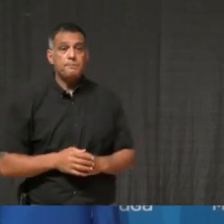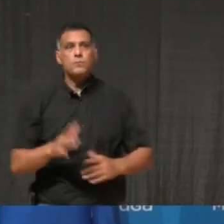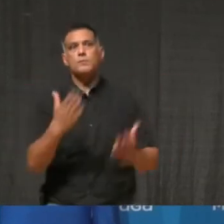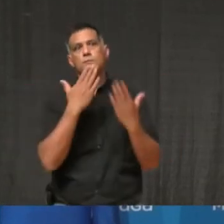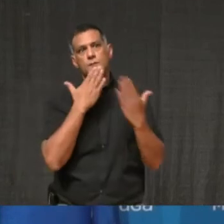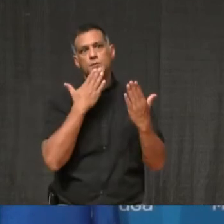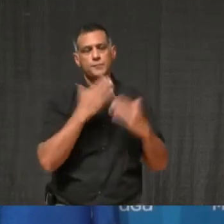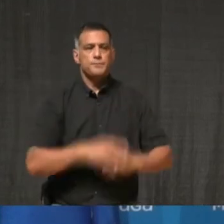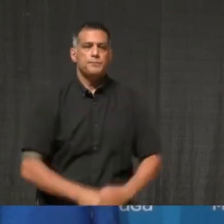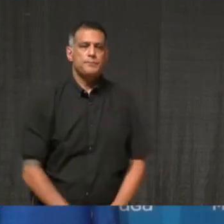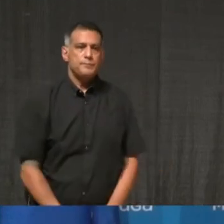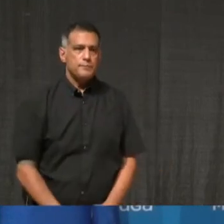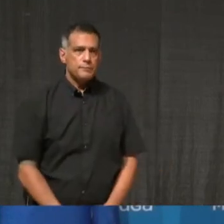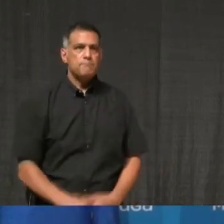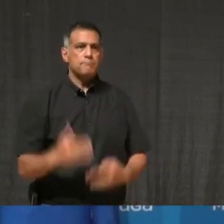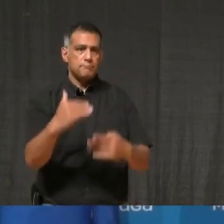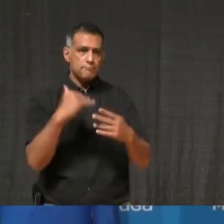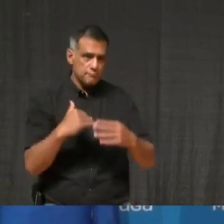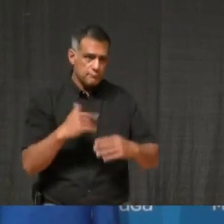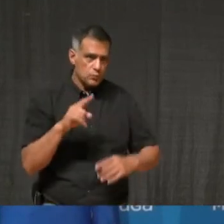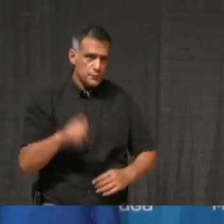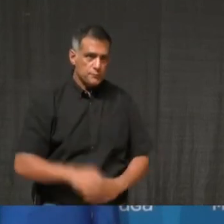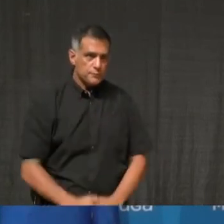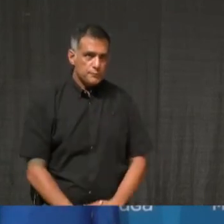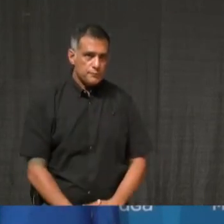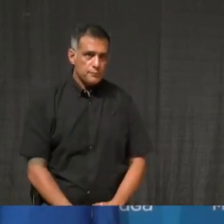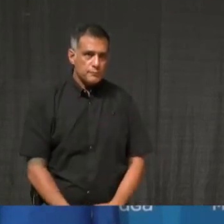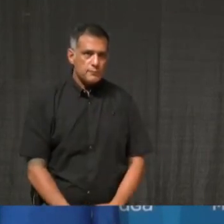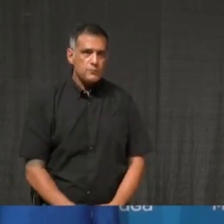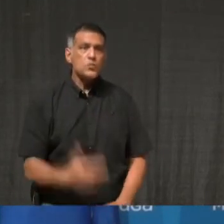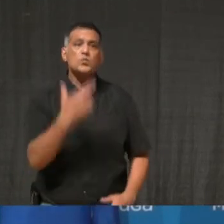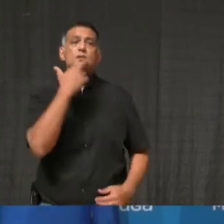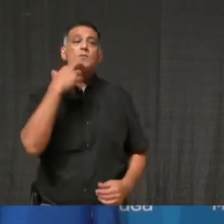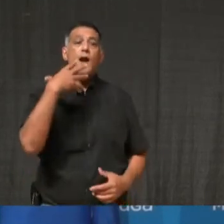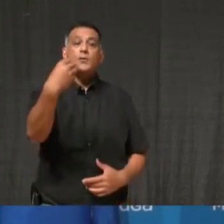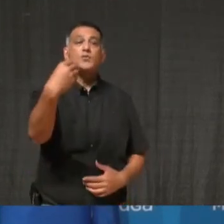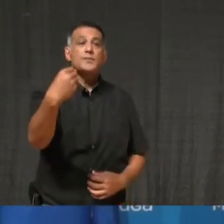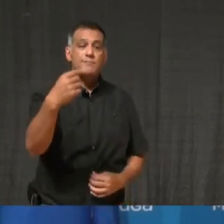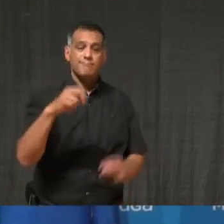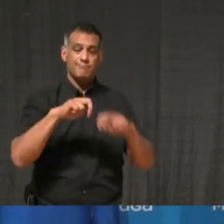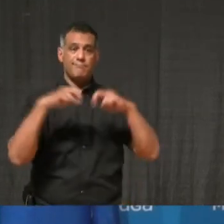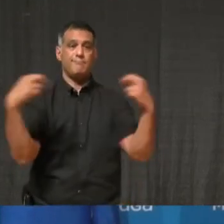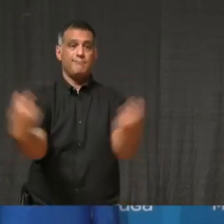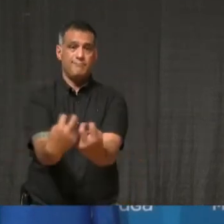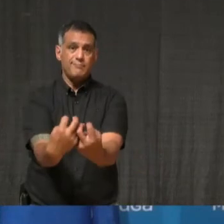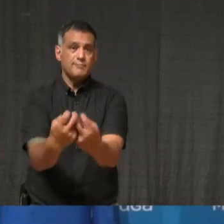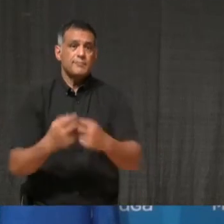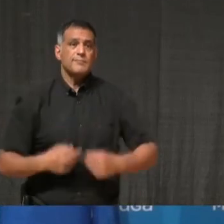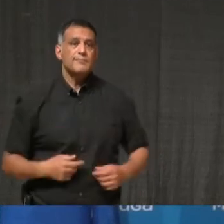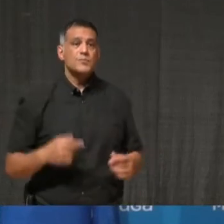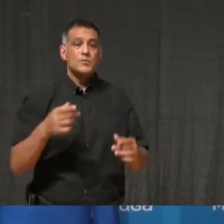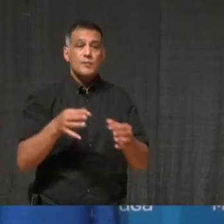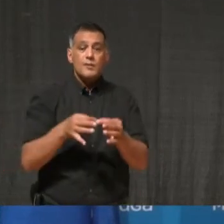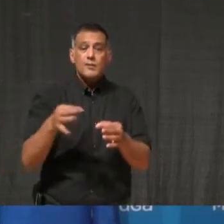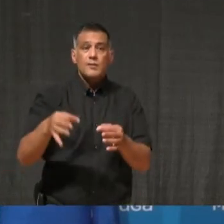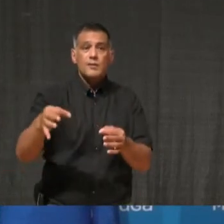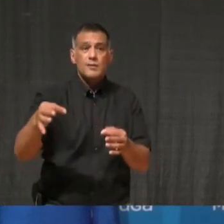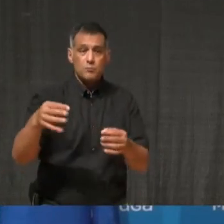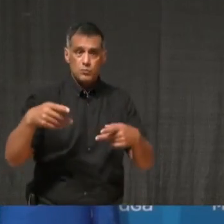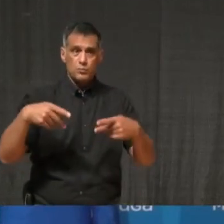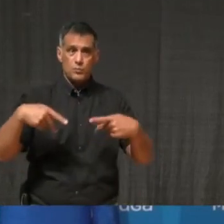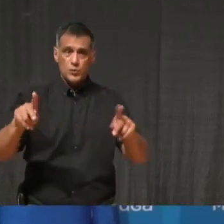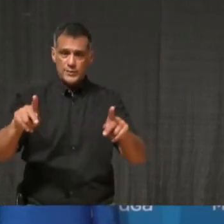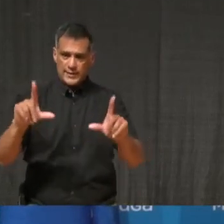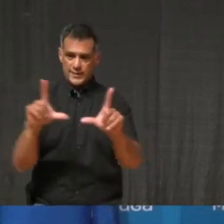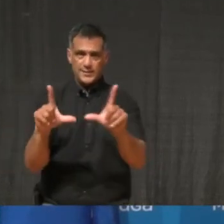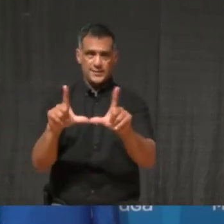about the outdoor patches for the restaurants. If you are extending the permits, are you,